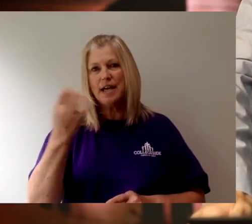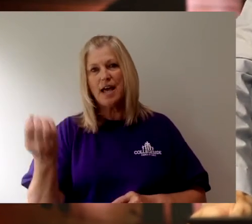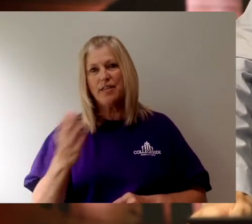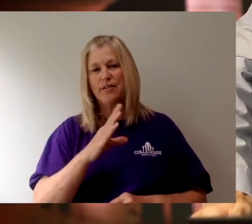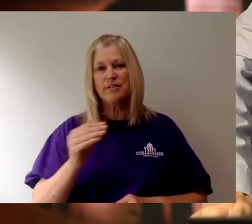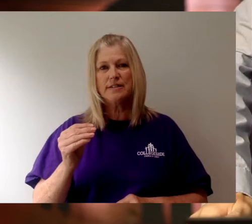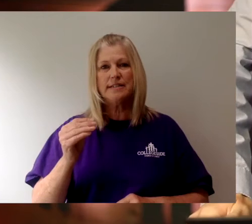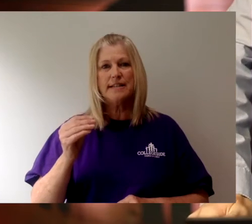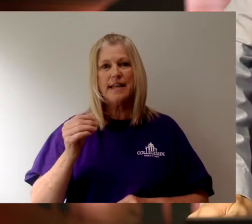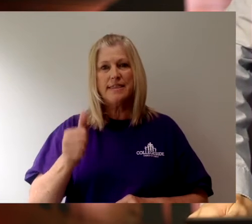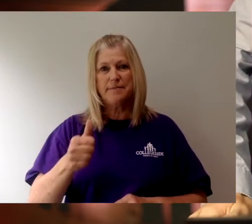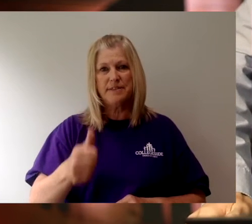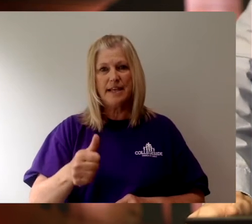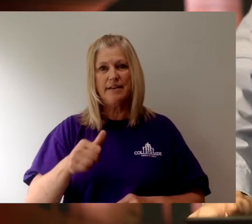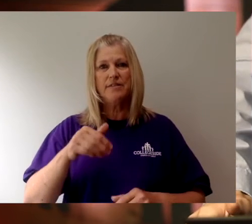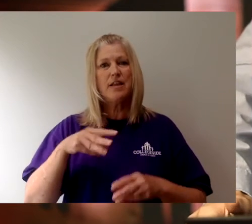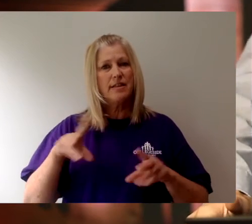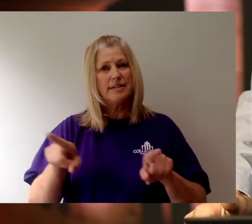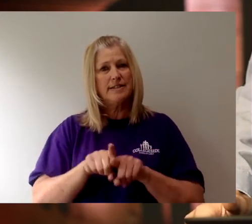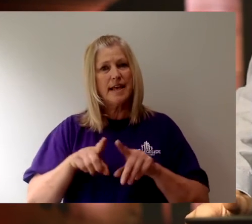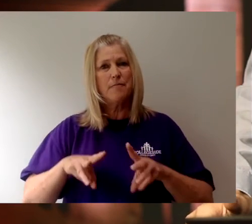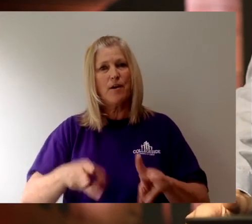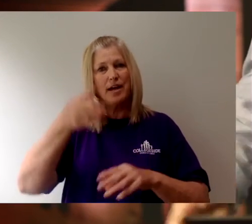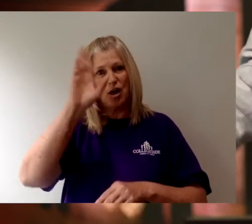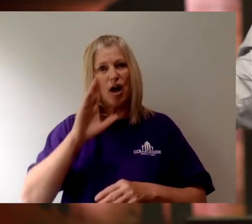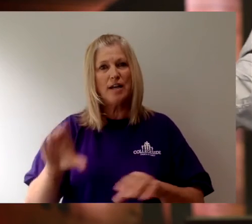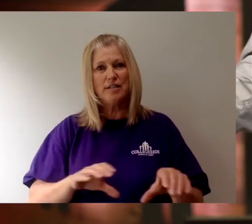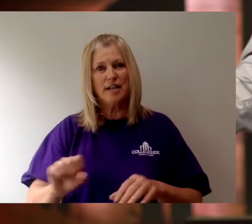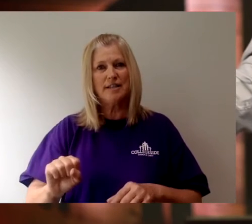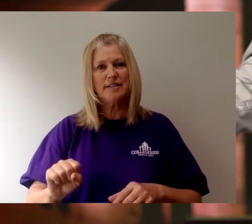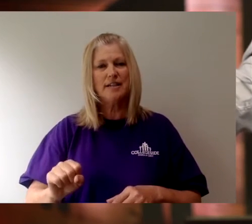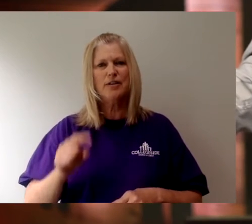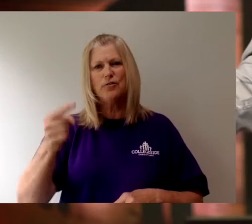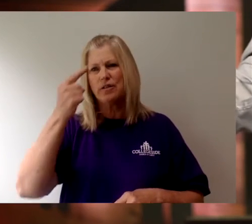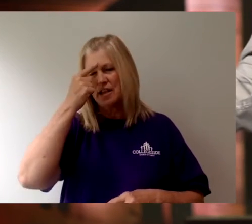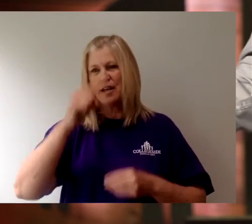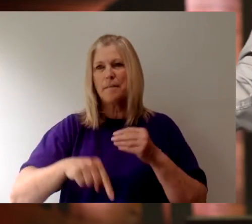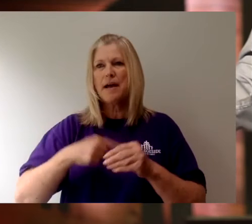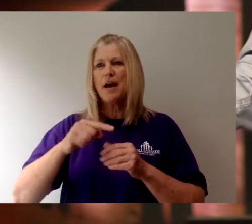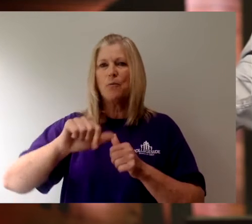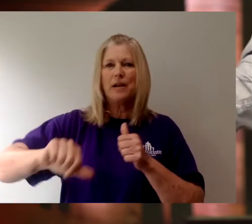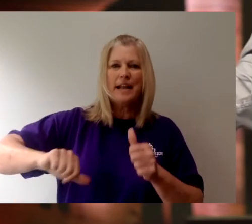the way God does. You think about robust relationships.